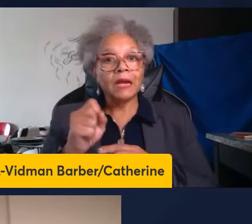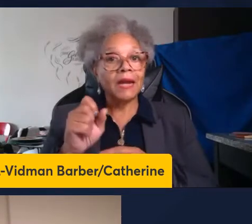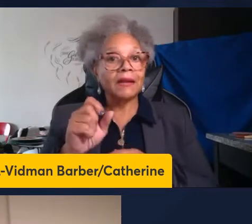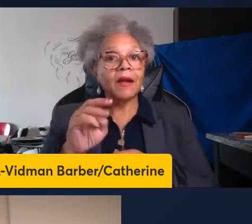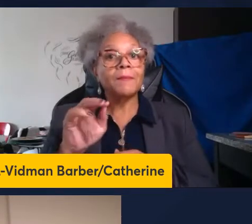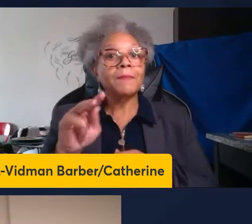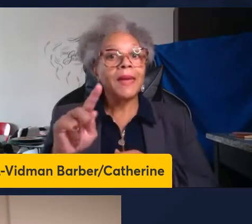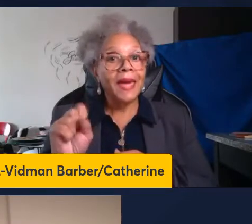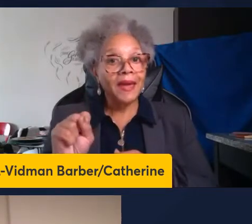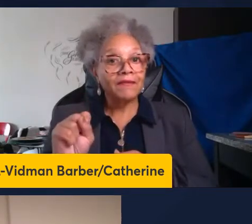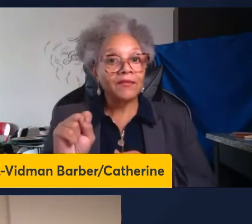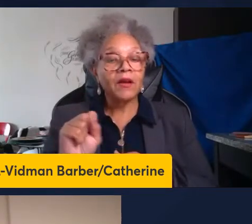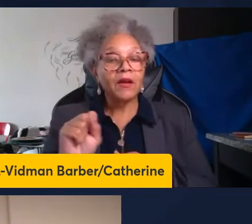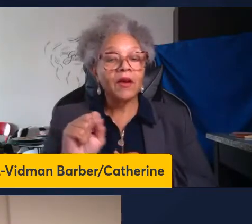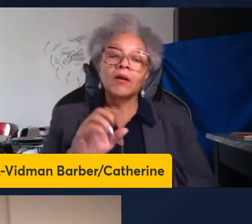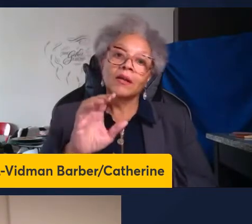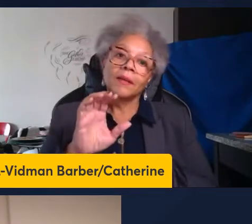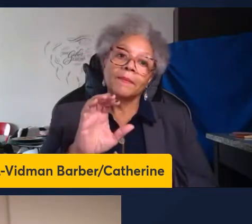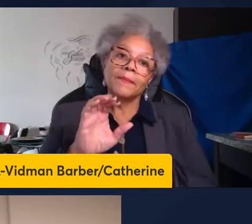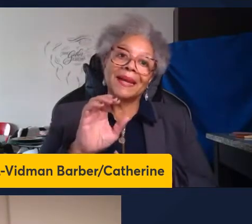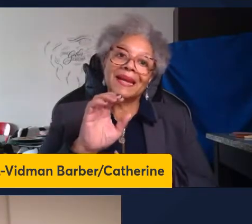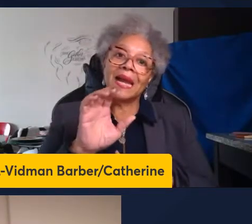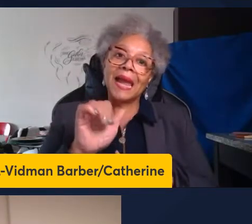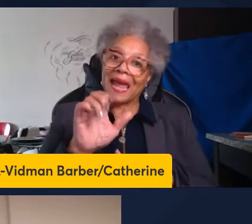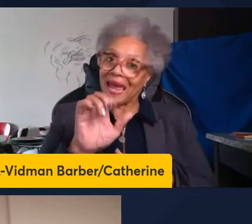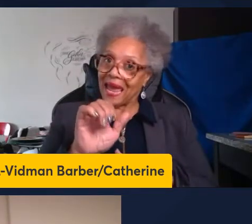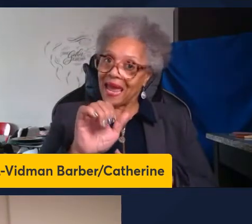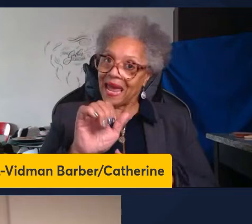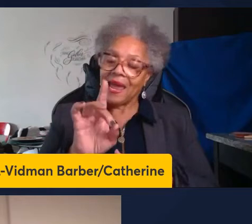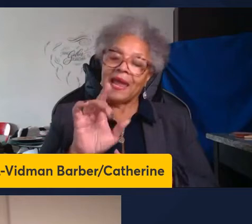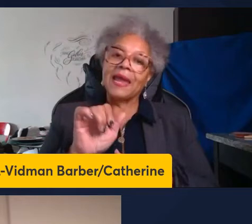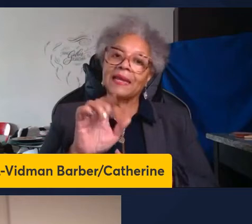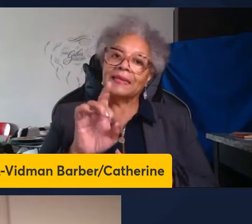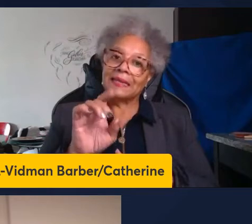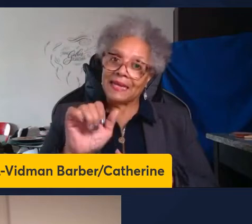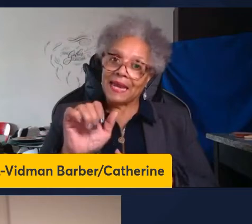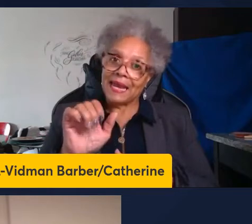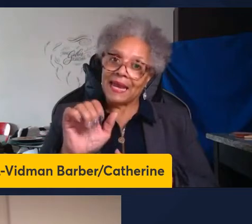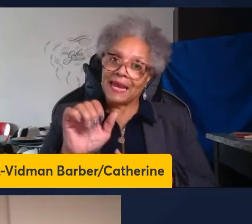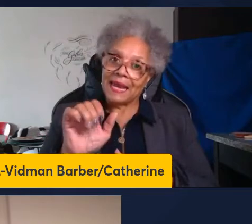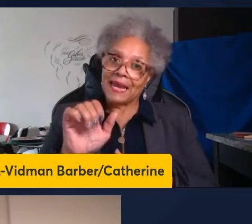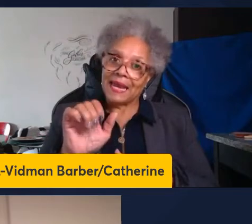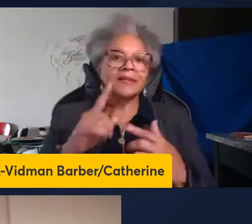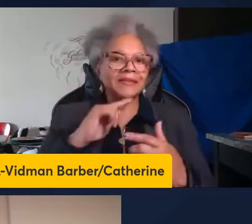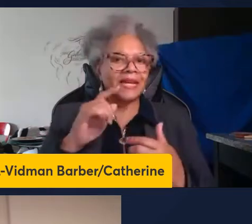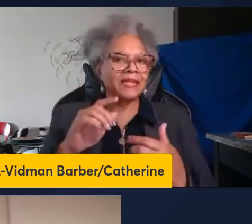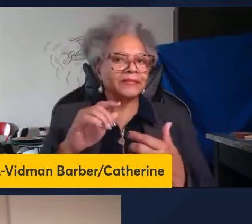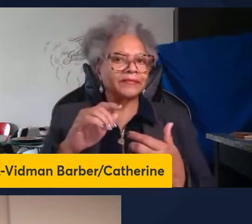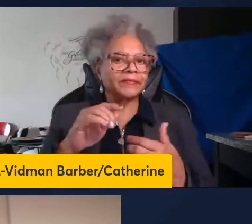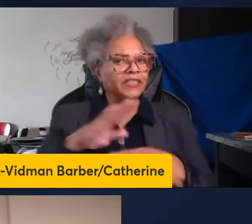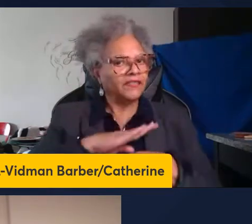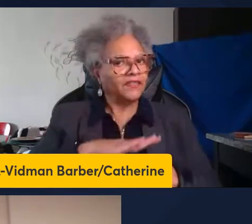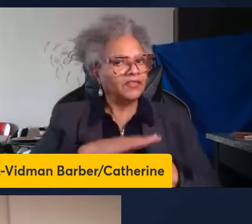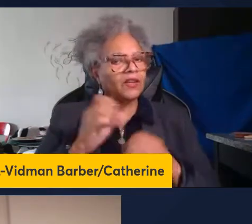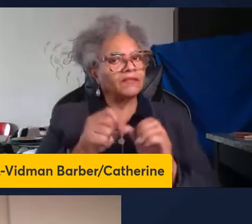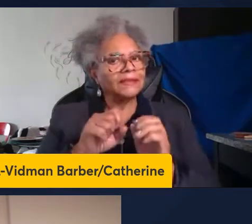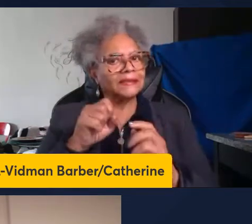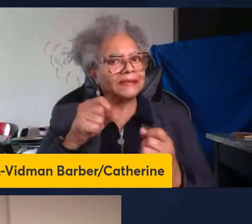knockout of my D88 trip does that also or does that suggest that the deficiency of the signaling is